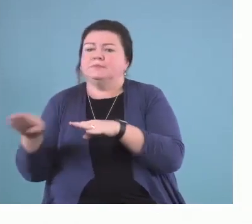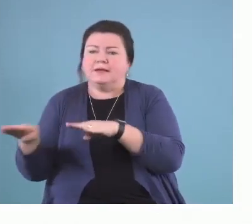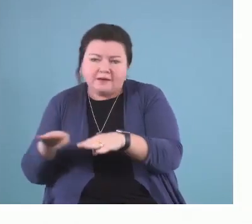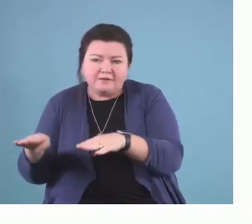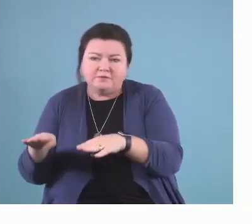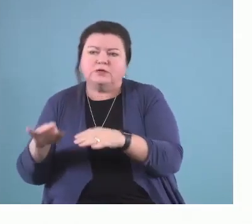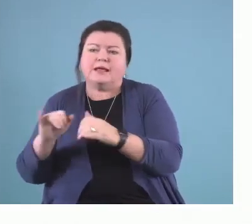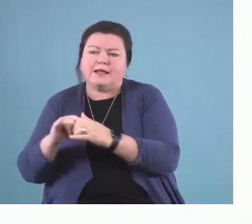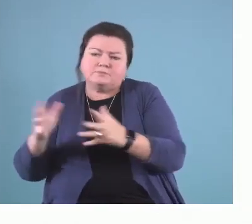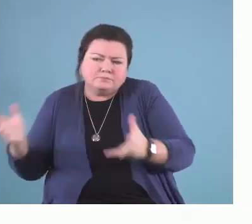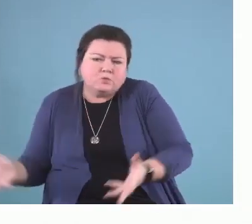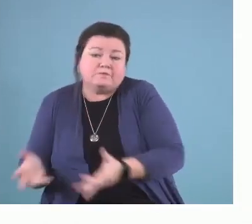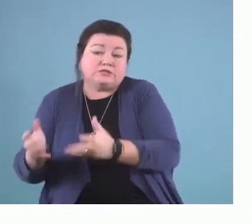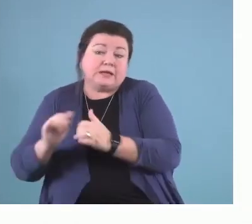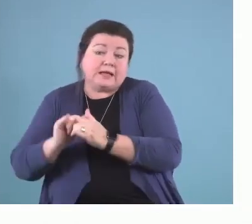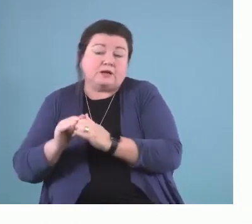to change.